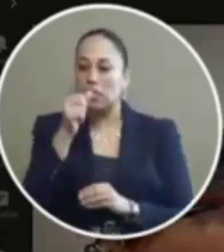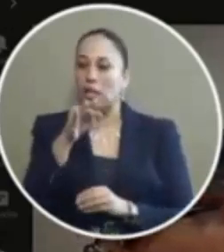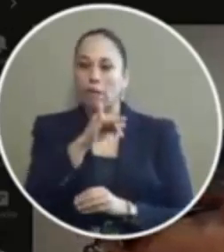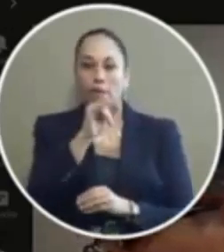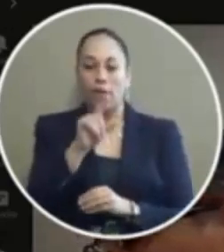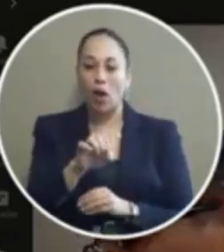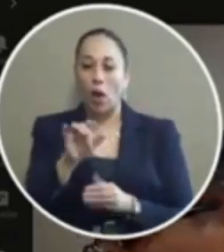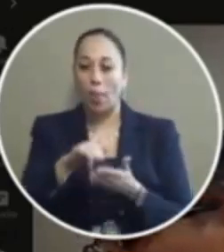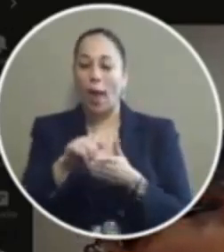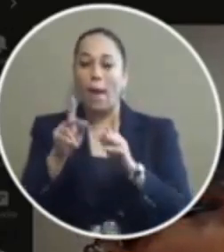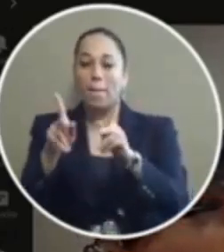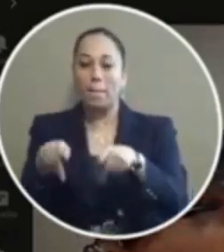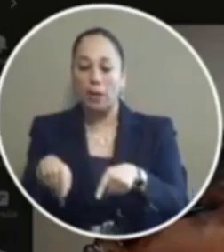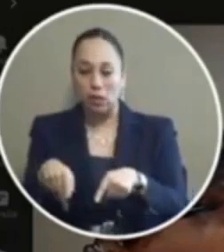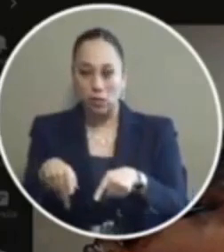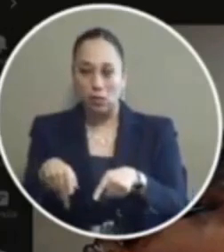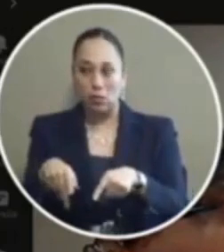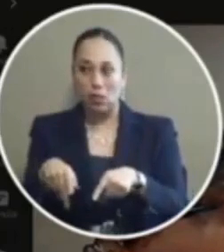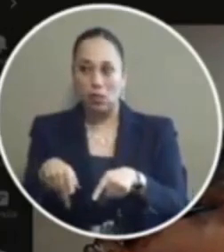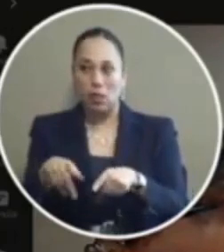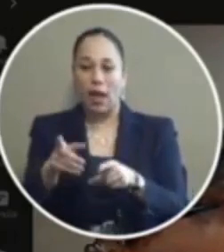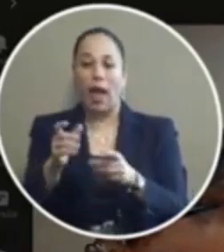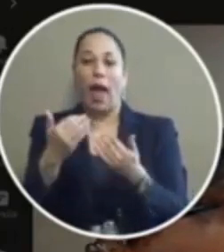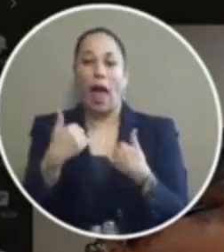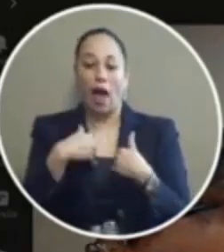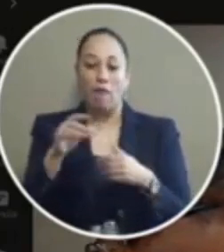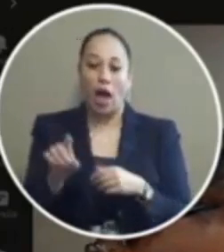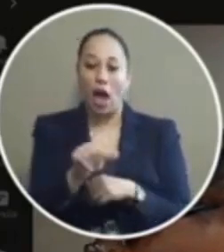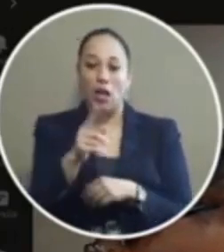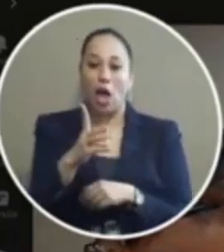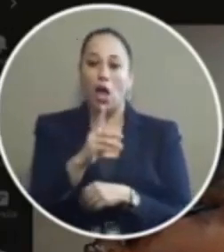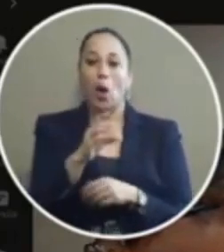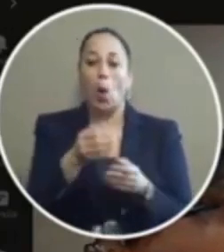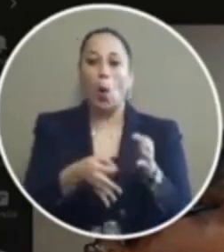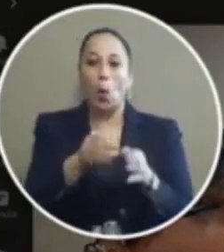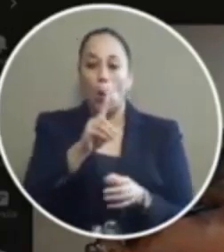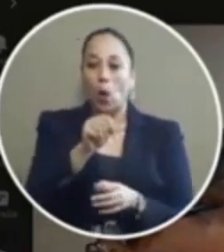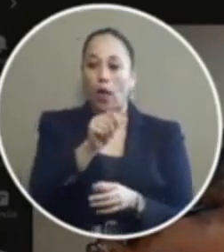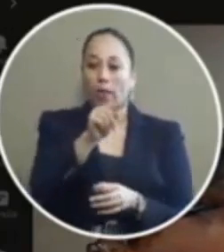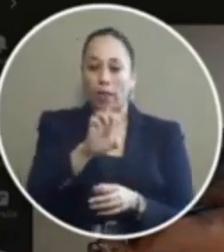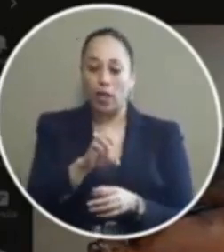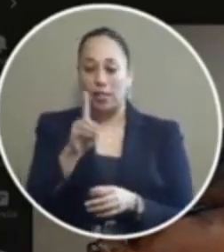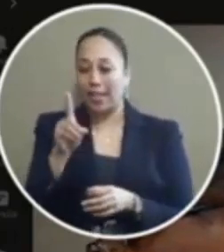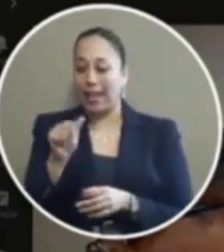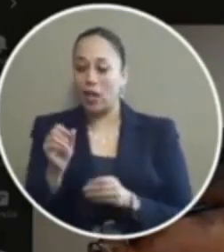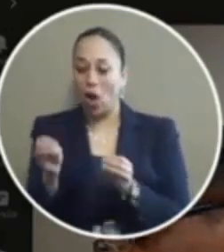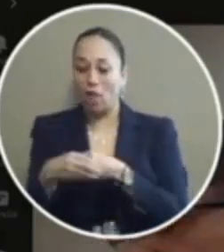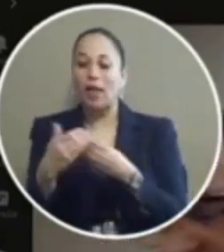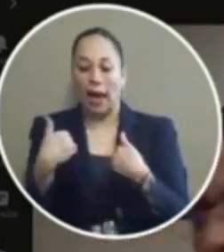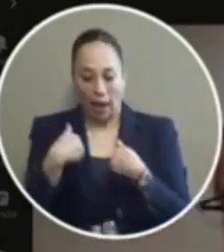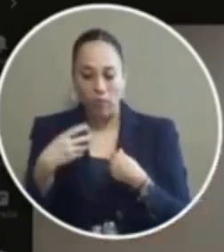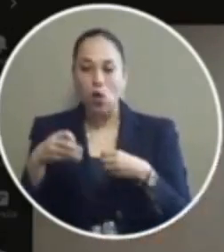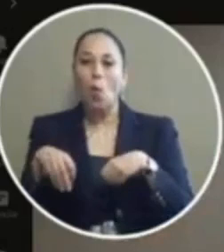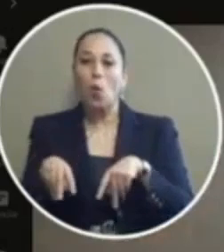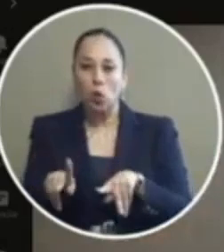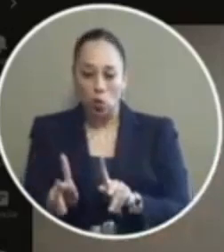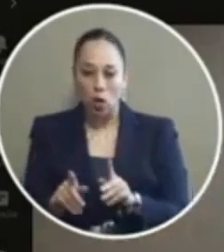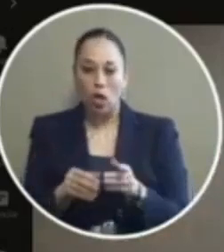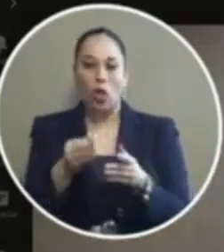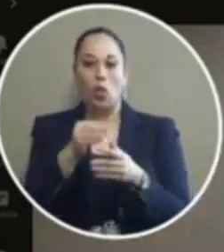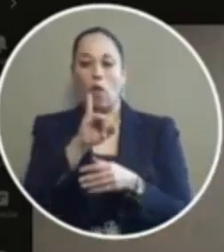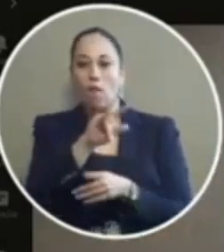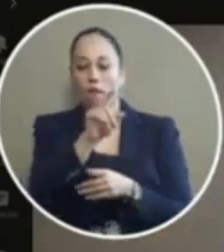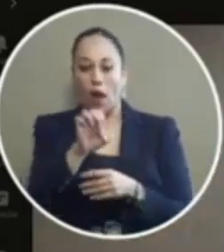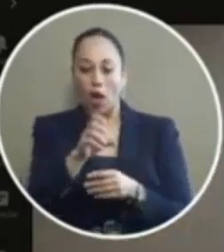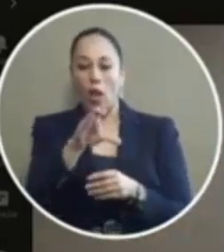and that person is going to be uh given another court date down the road so that the da's office will have an opportunity to go ahead and file the